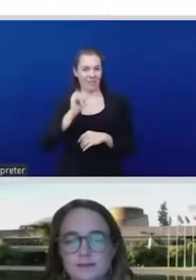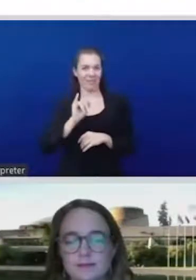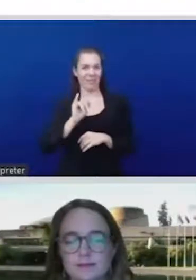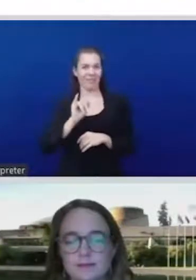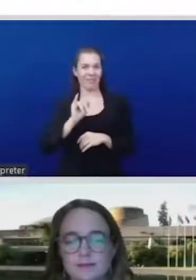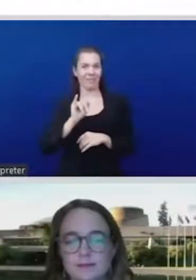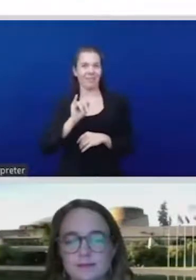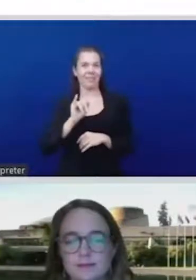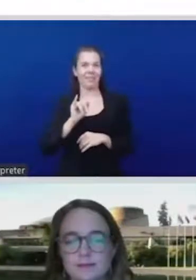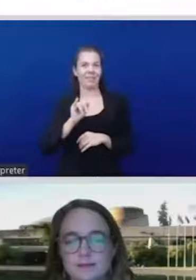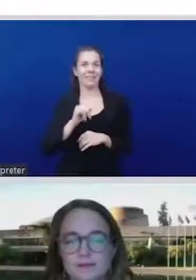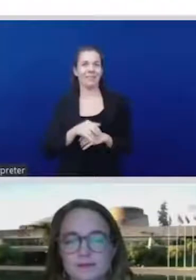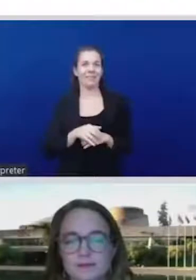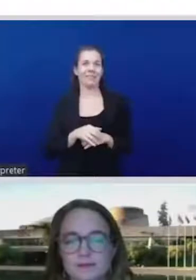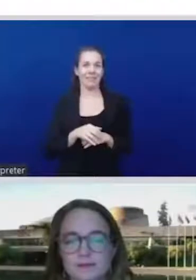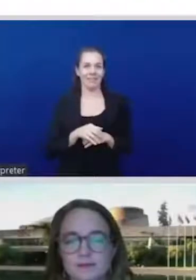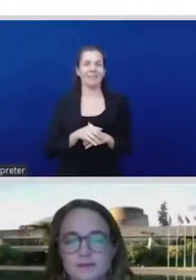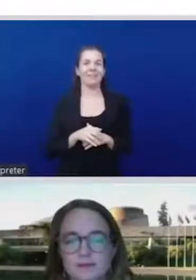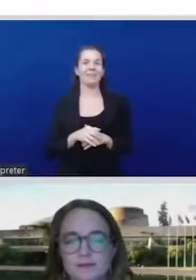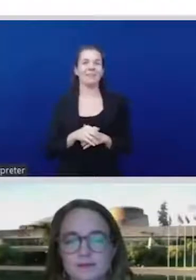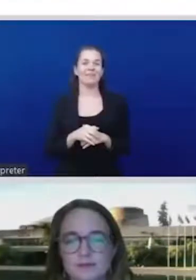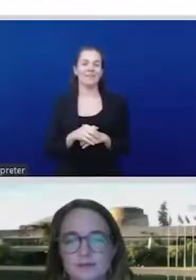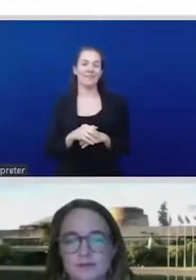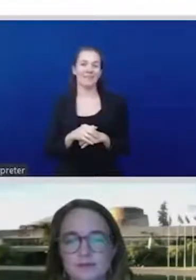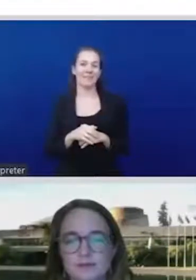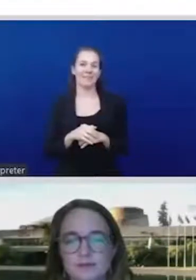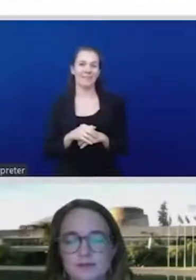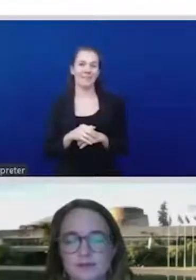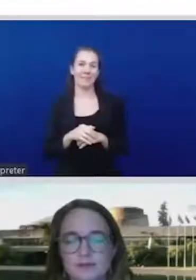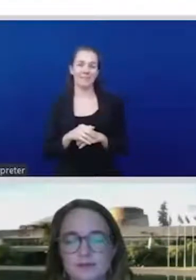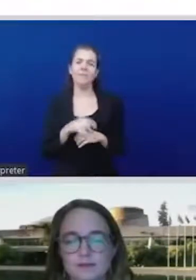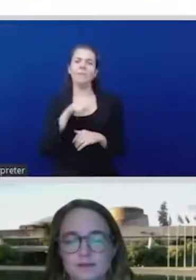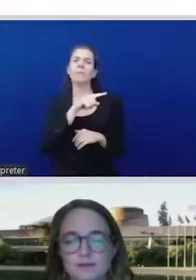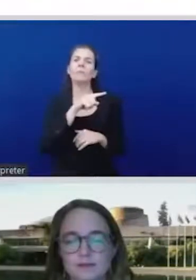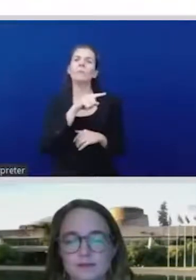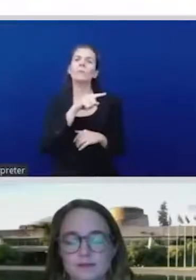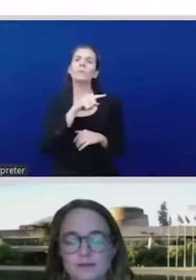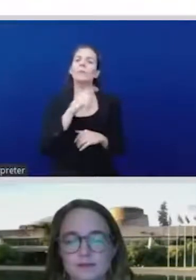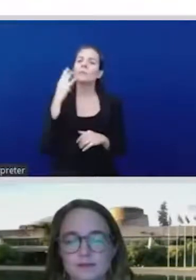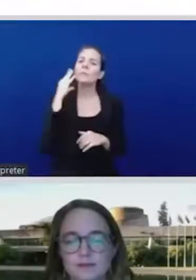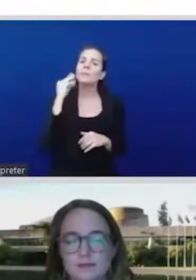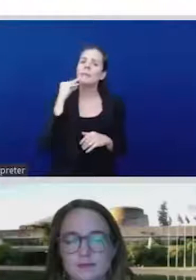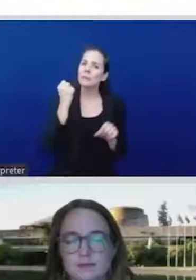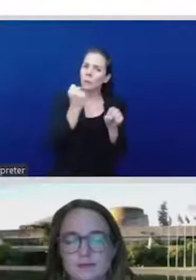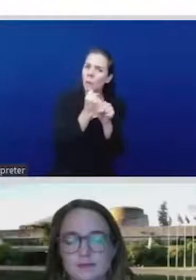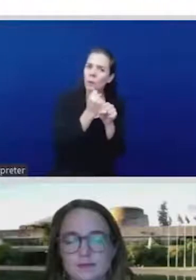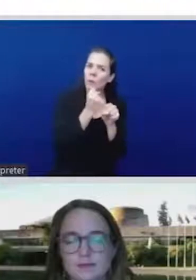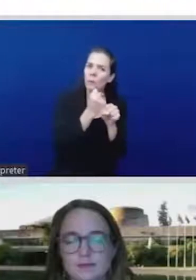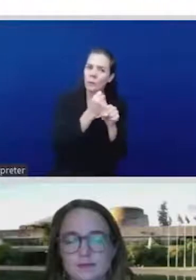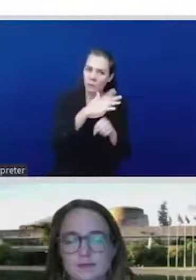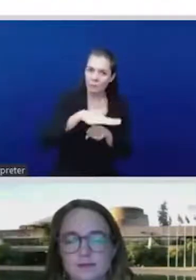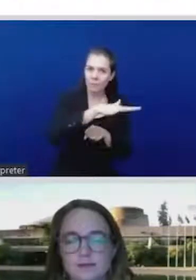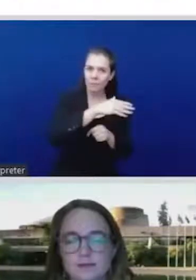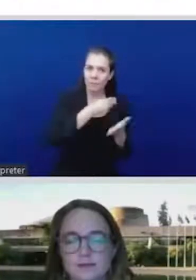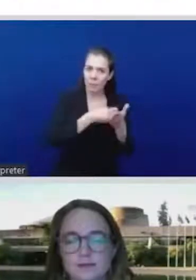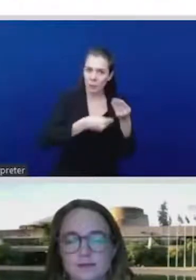privileged place that you also sometimes occupy in being in, in different tables, at political level, global